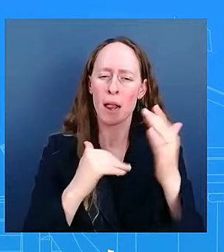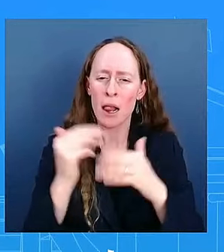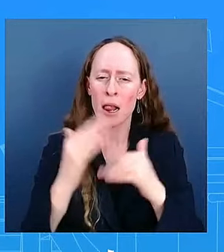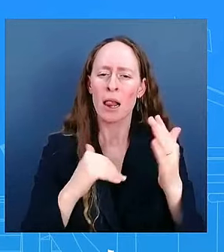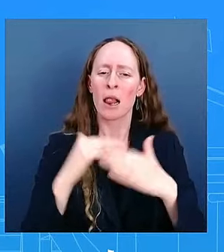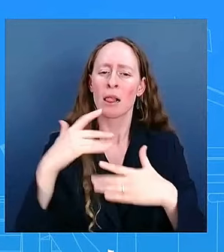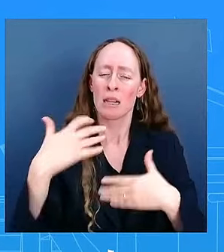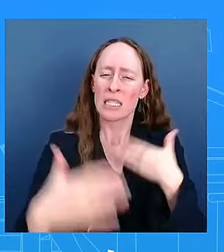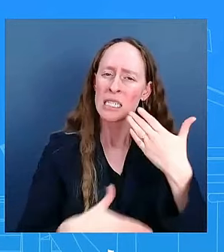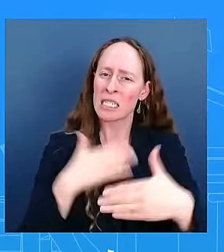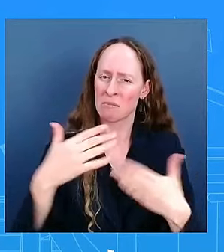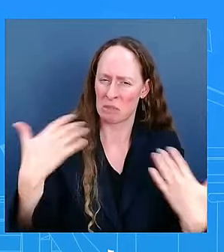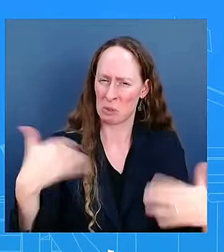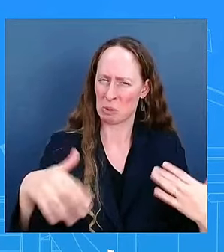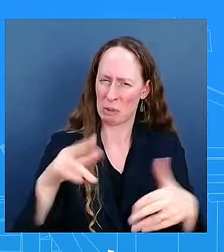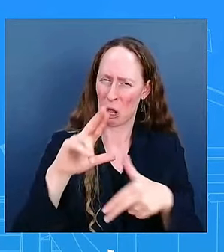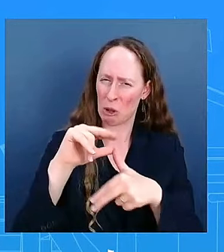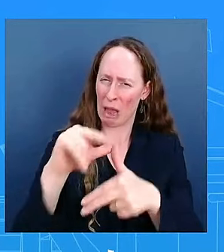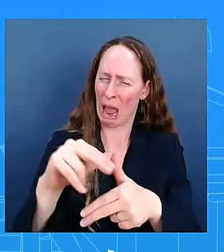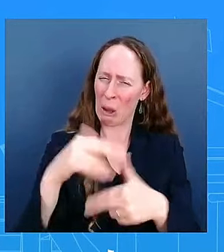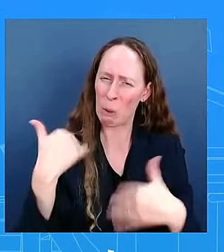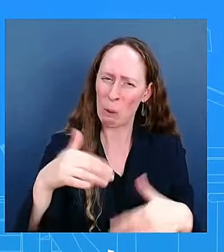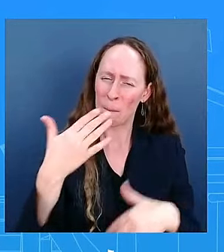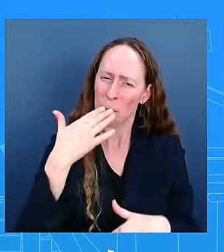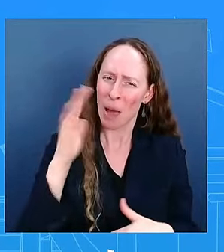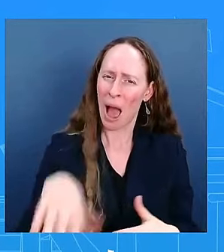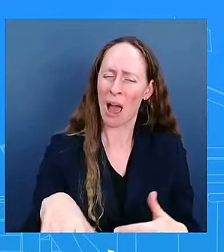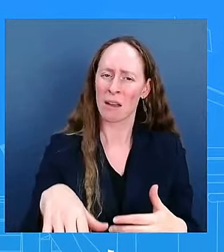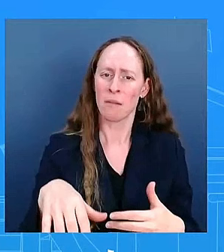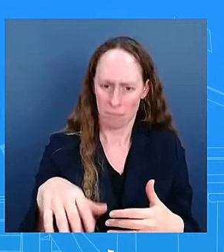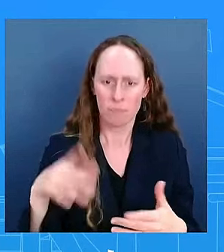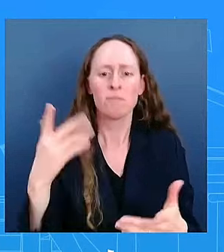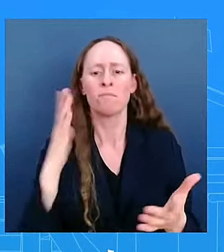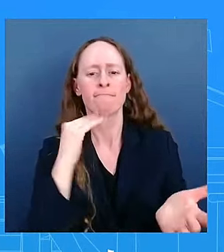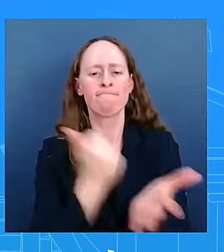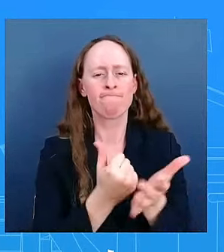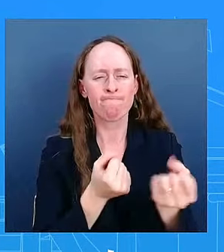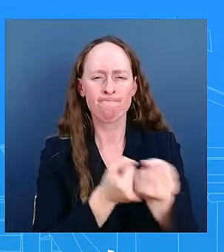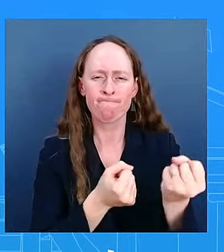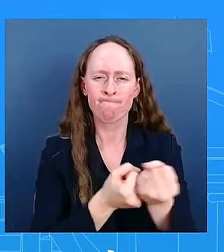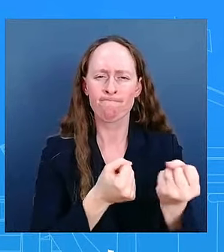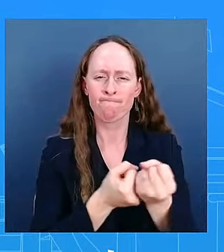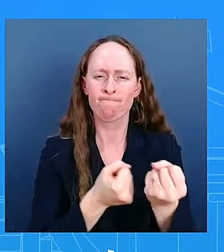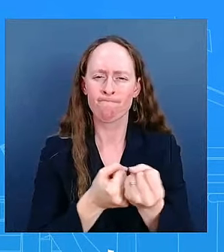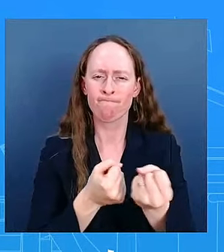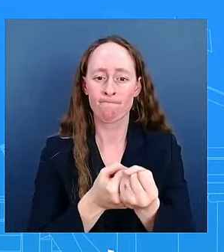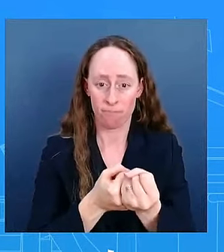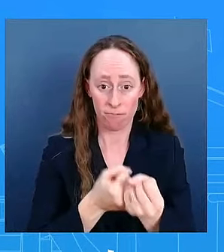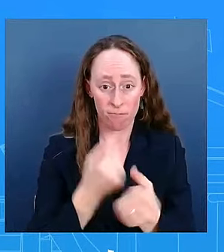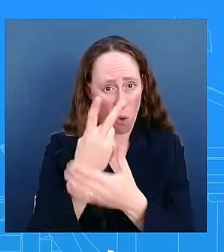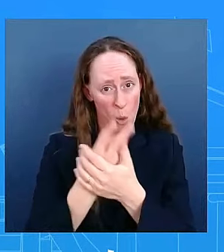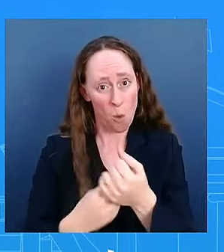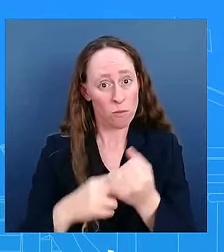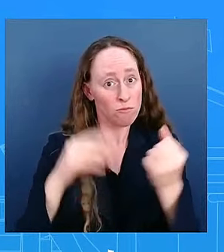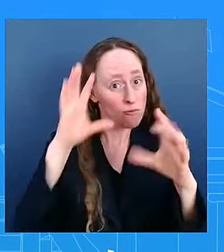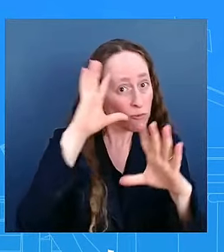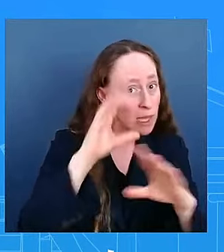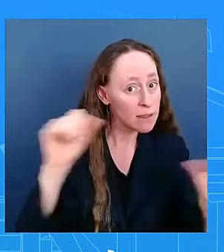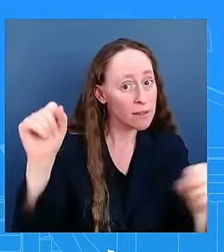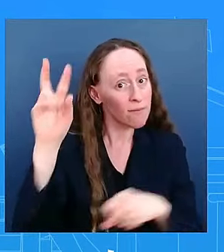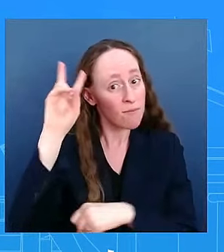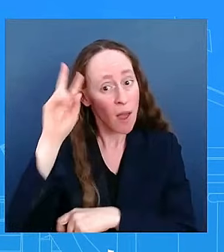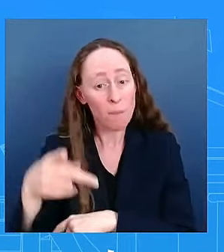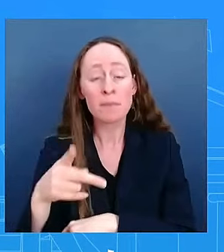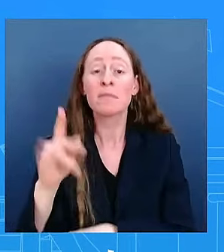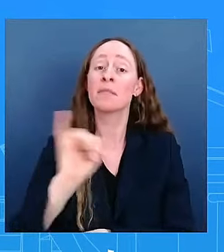And as you know, both both of the President and the Vice President have been on the ground, and FEMA continues to assist on the ground. As it